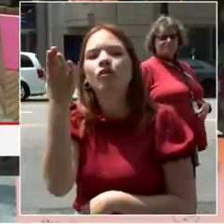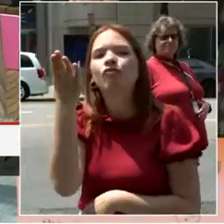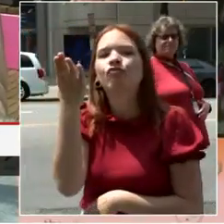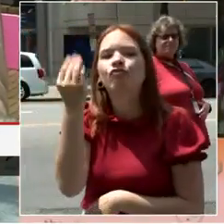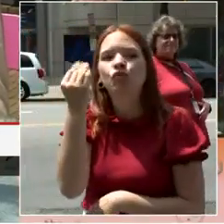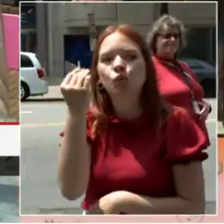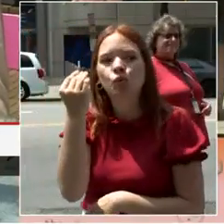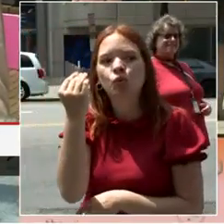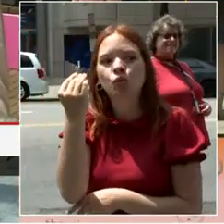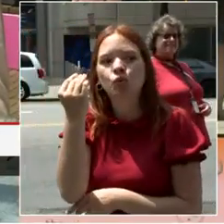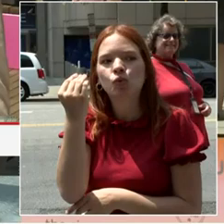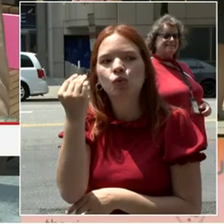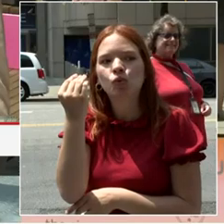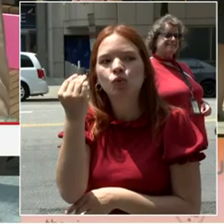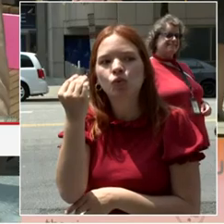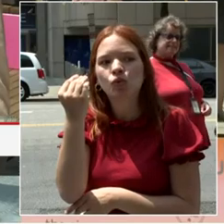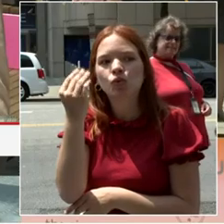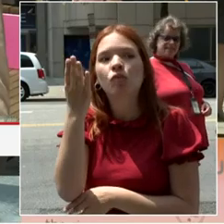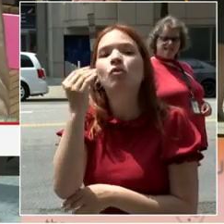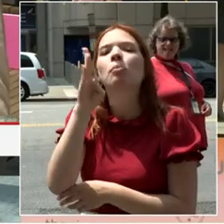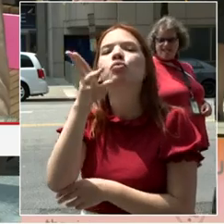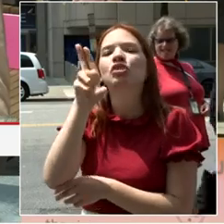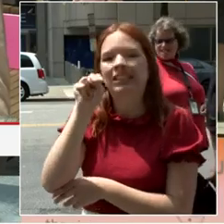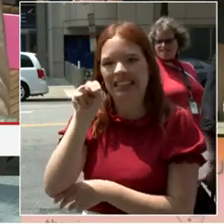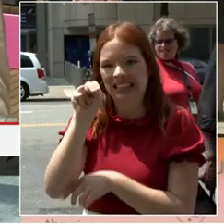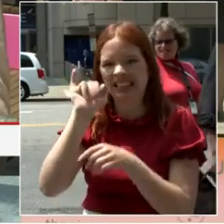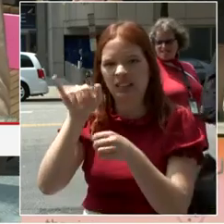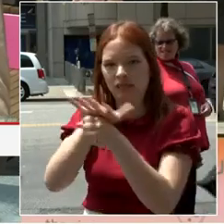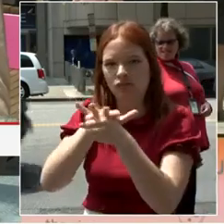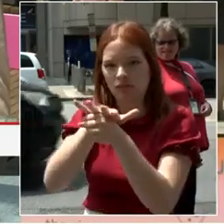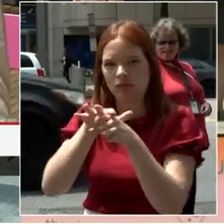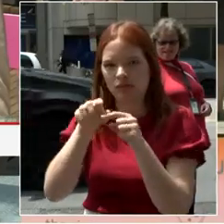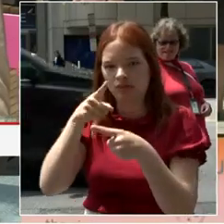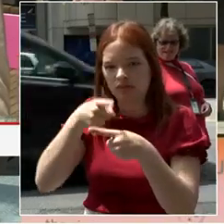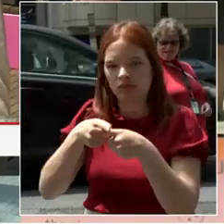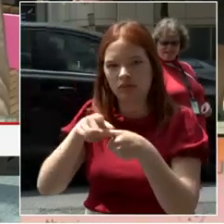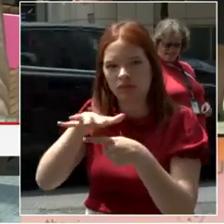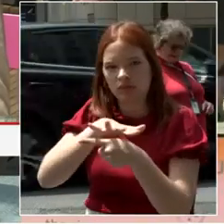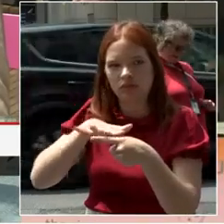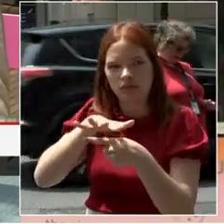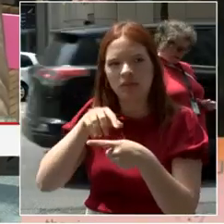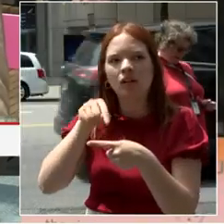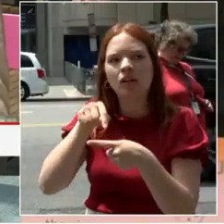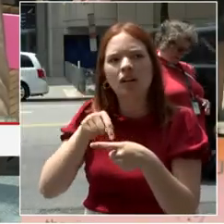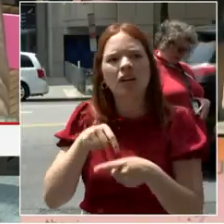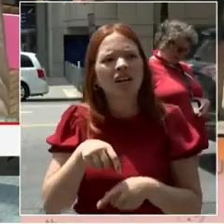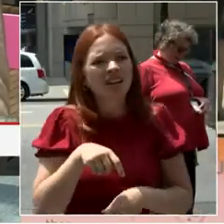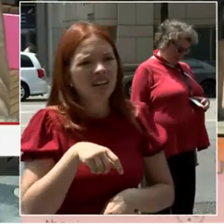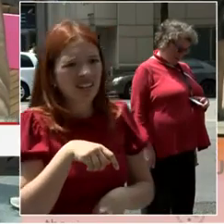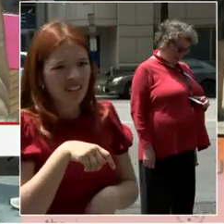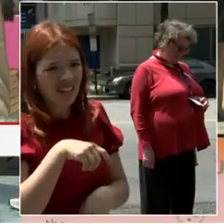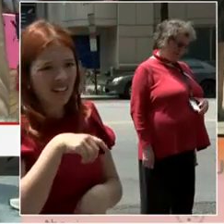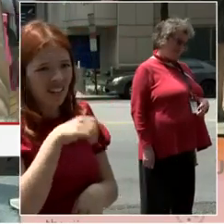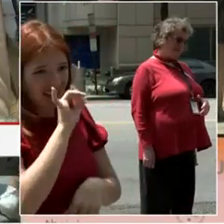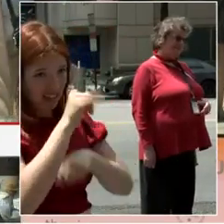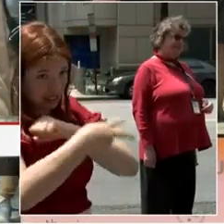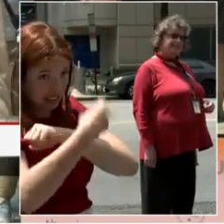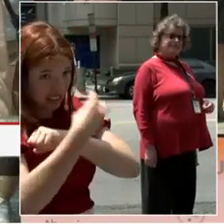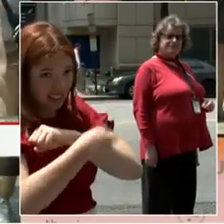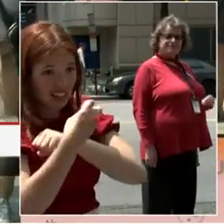theft. But we do. even theft. These people are stealing our tires. I heard you. And you come out and your cars are